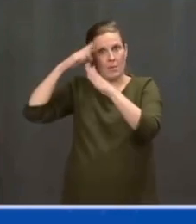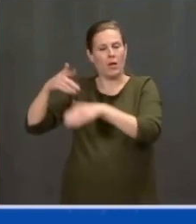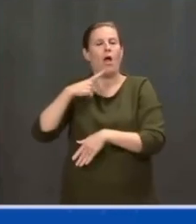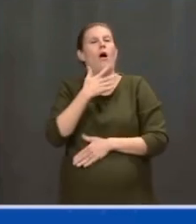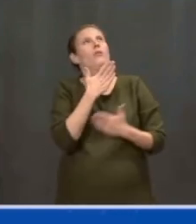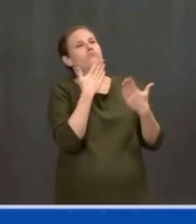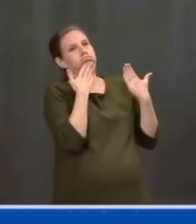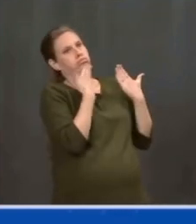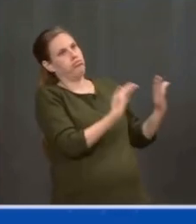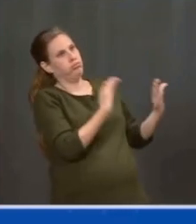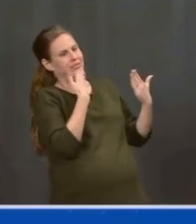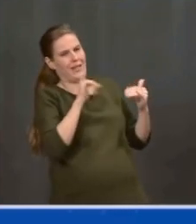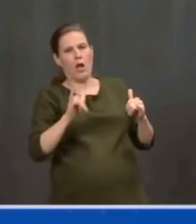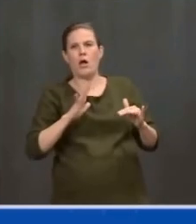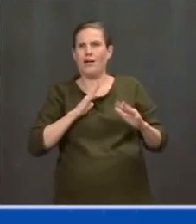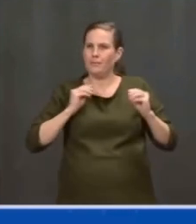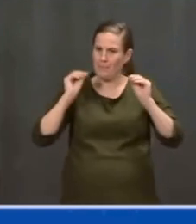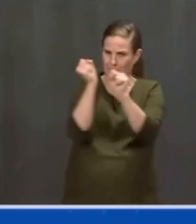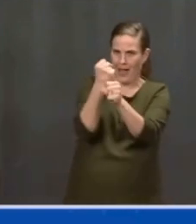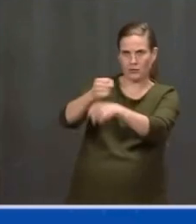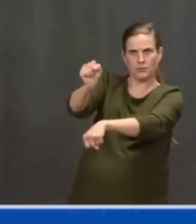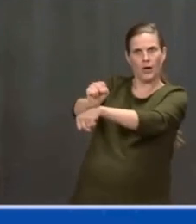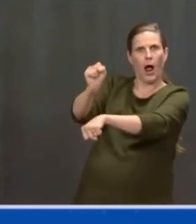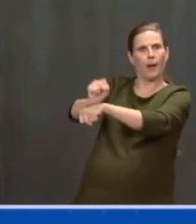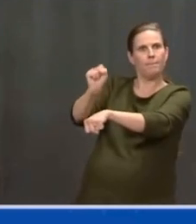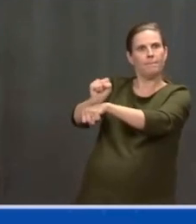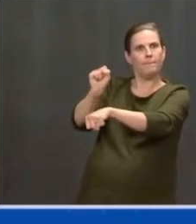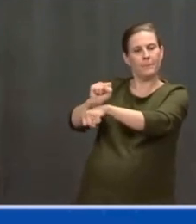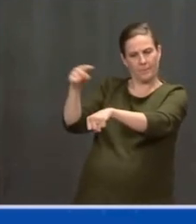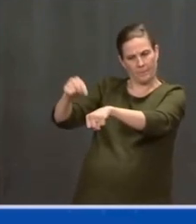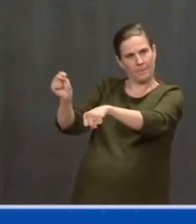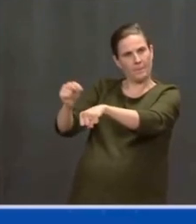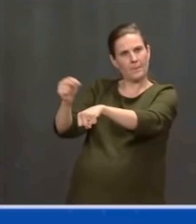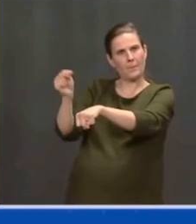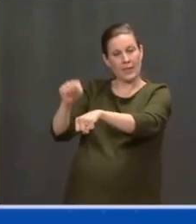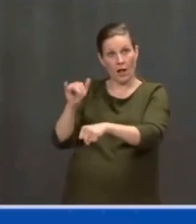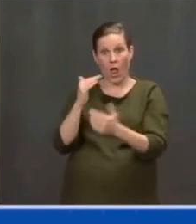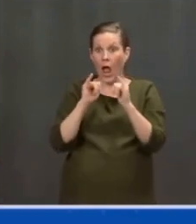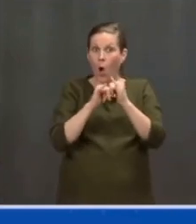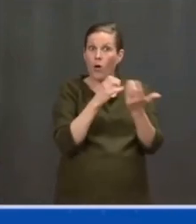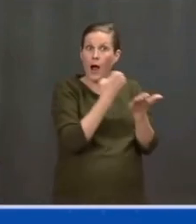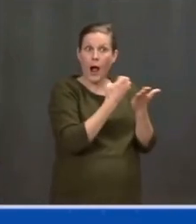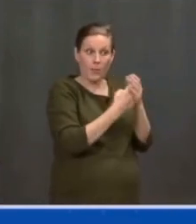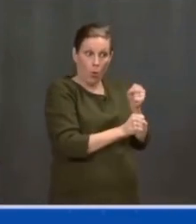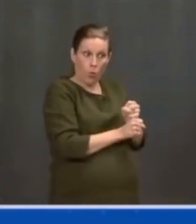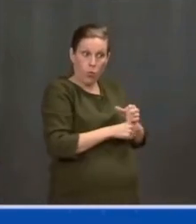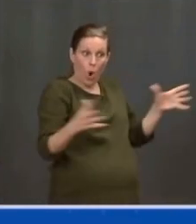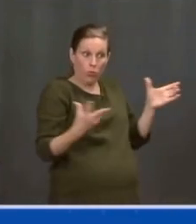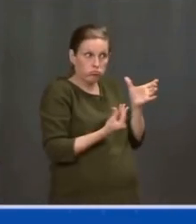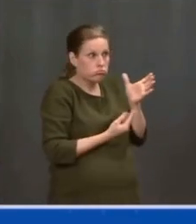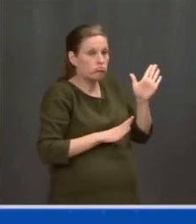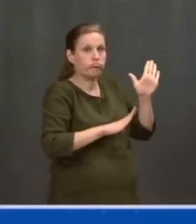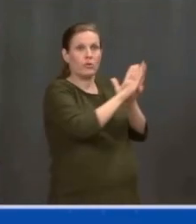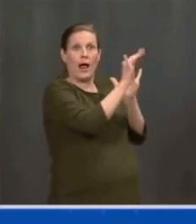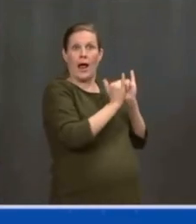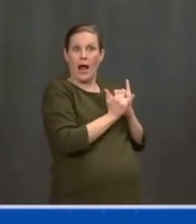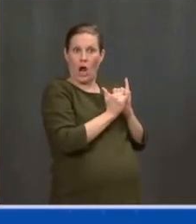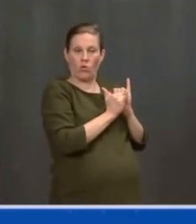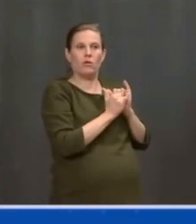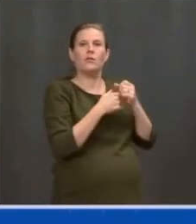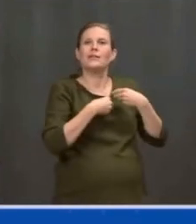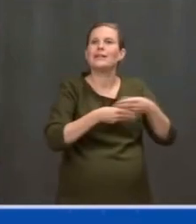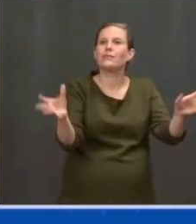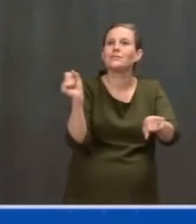It grows the economy in key ways. It puts people to work to repair and upgrade that we